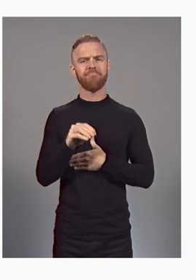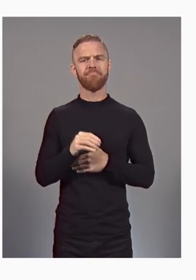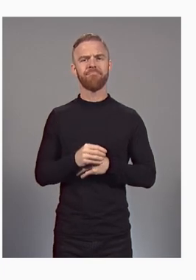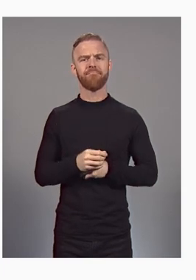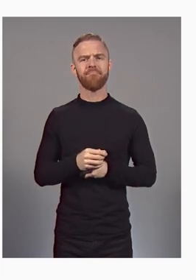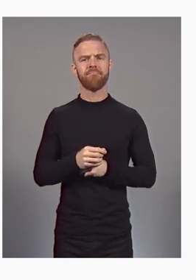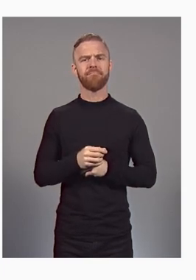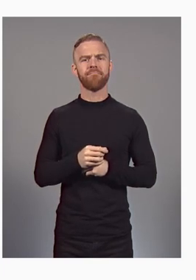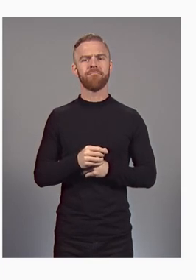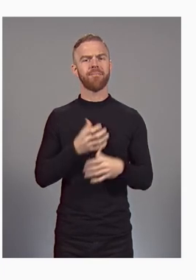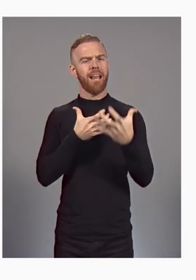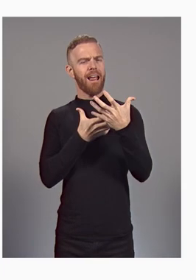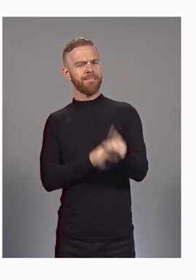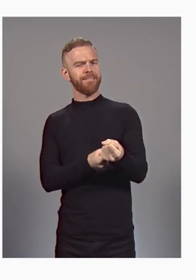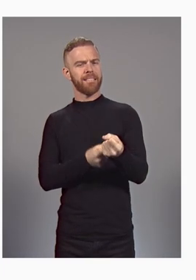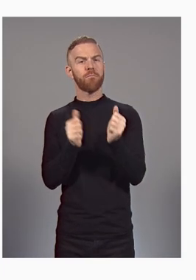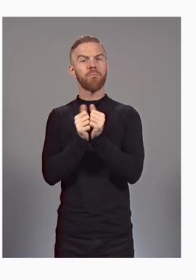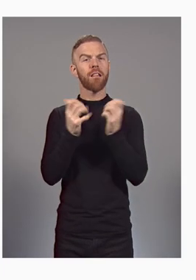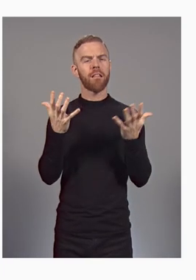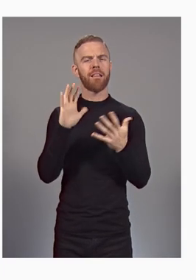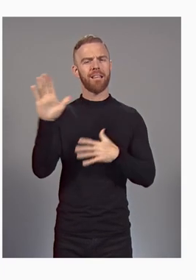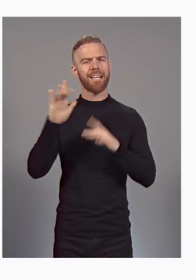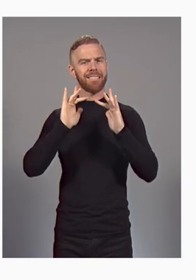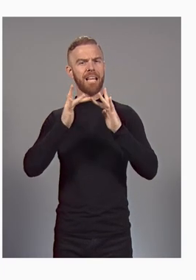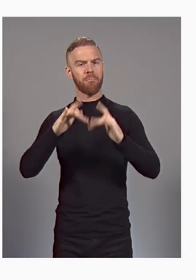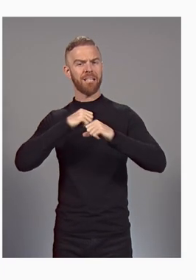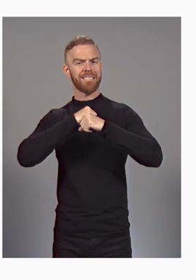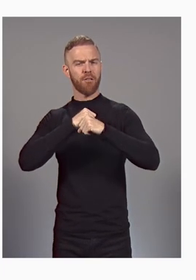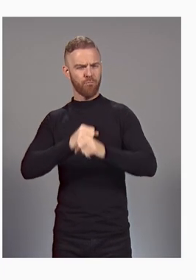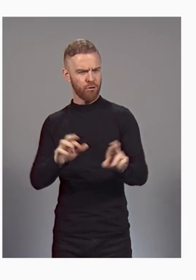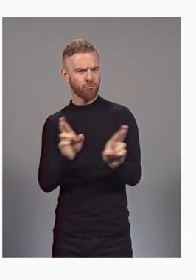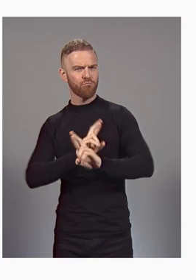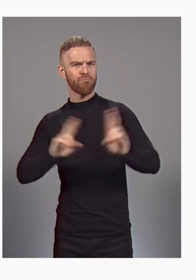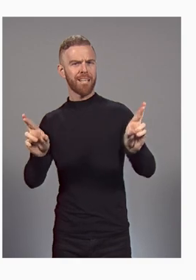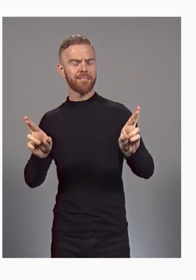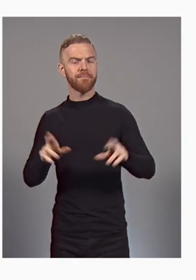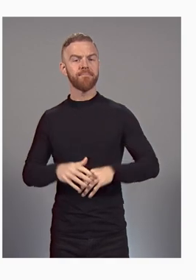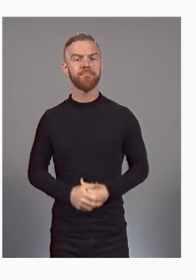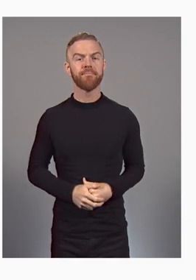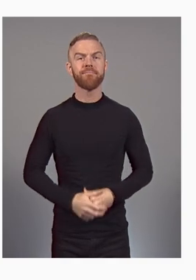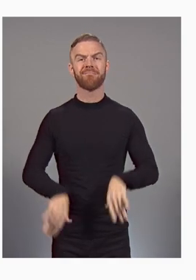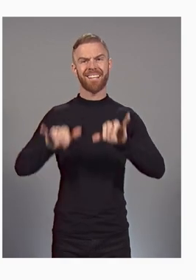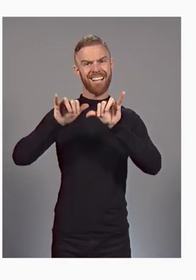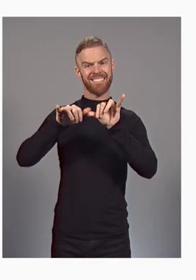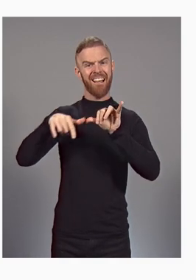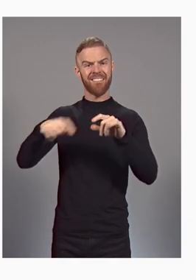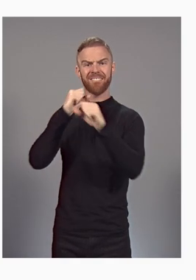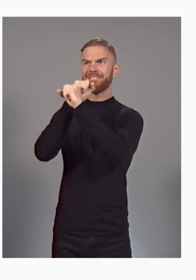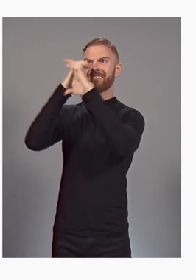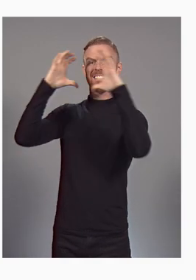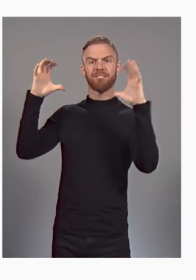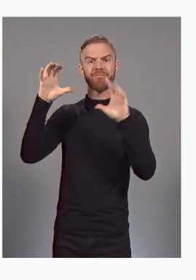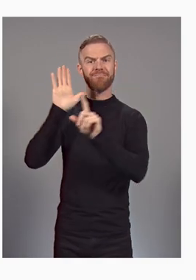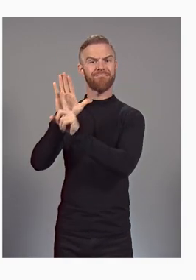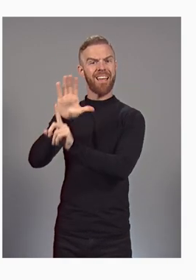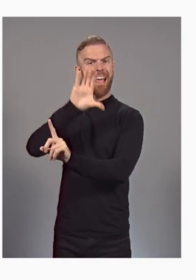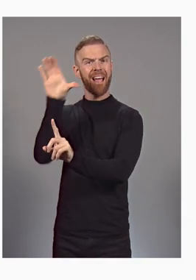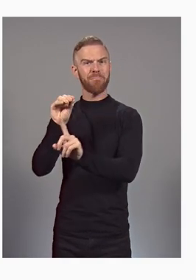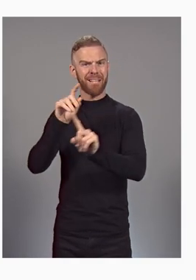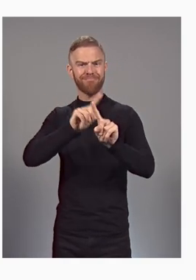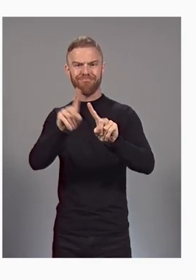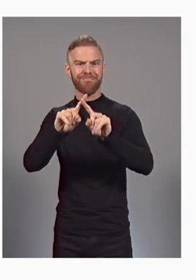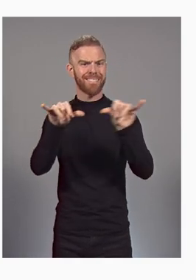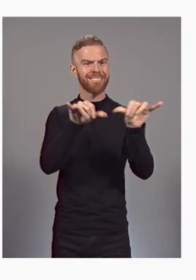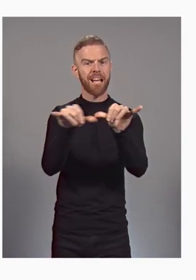mission at Mandiant has always been to secure companies and make them confident in their readiness as they operate their businesses. And to scale this